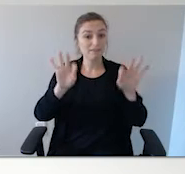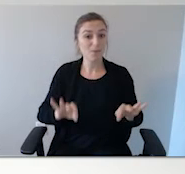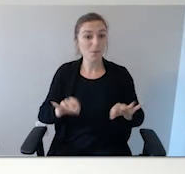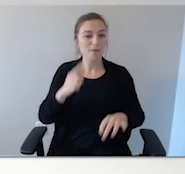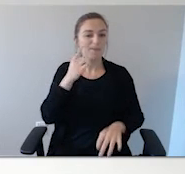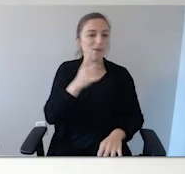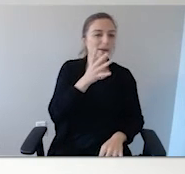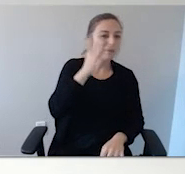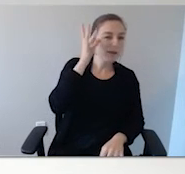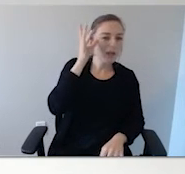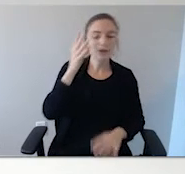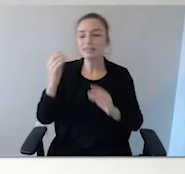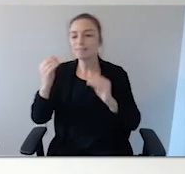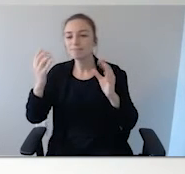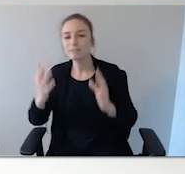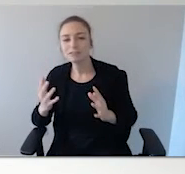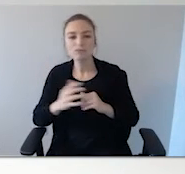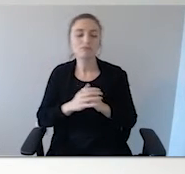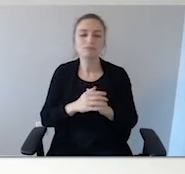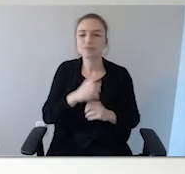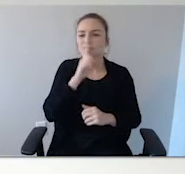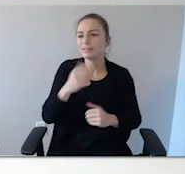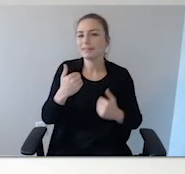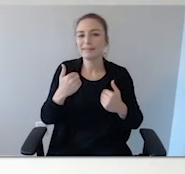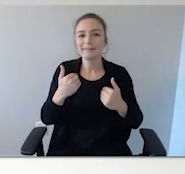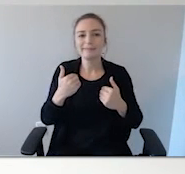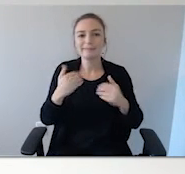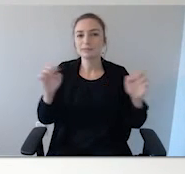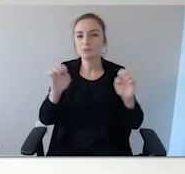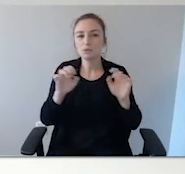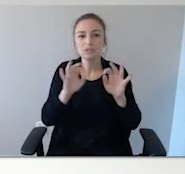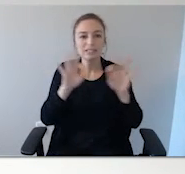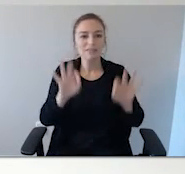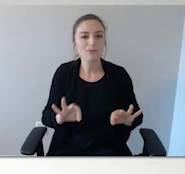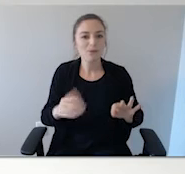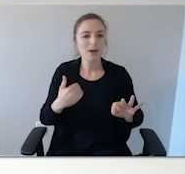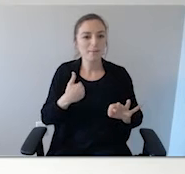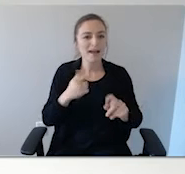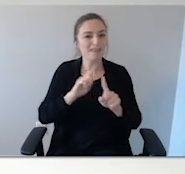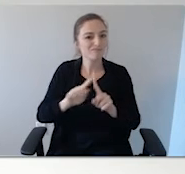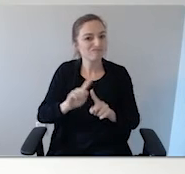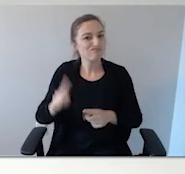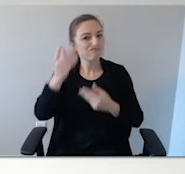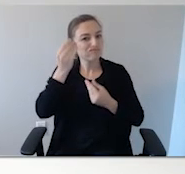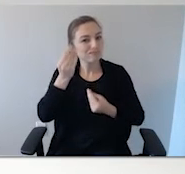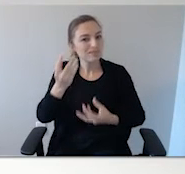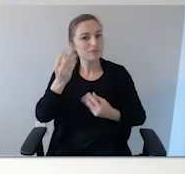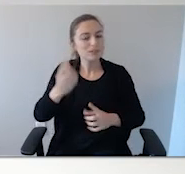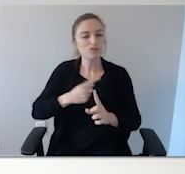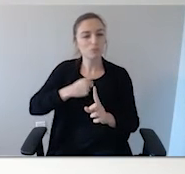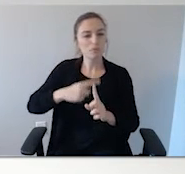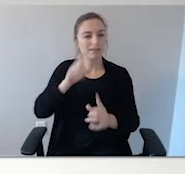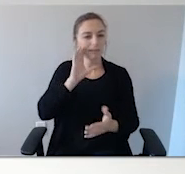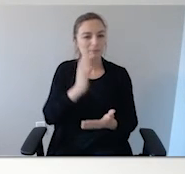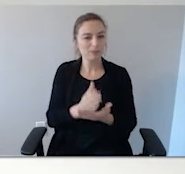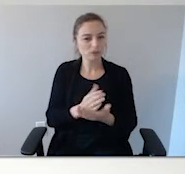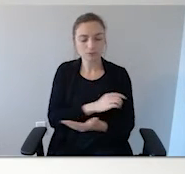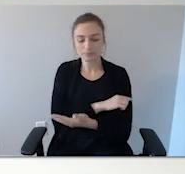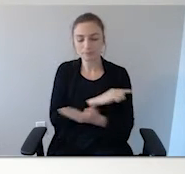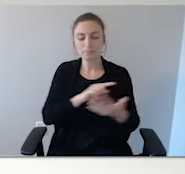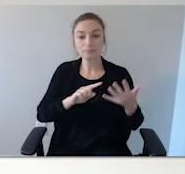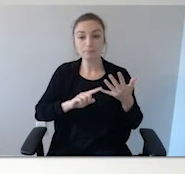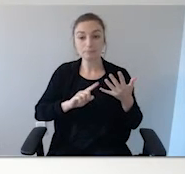teachers to have that are filled with all kinds of information about the kids, and it can even be accompanied with a picture.